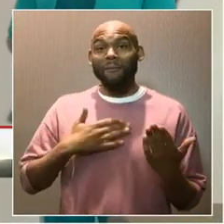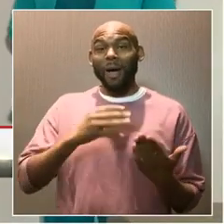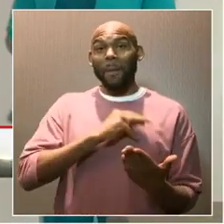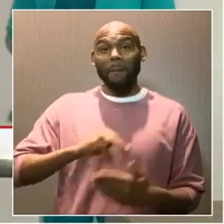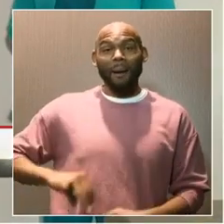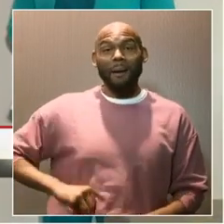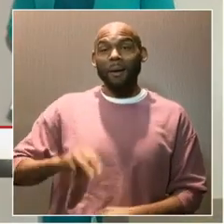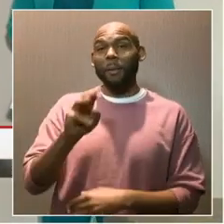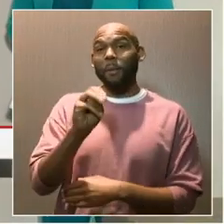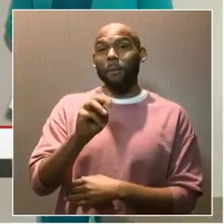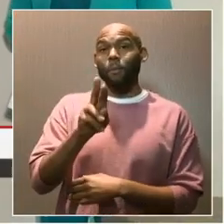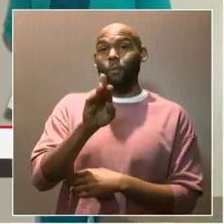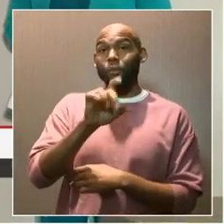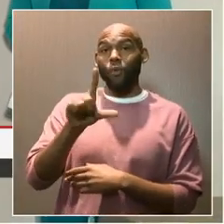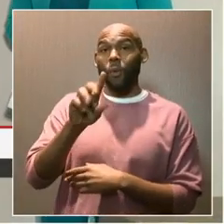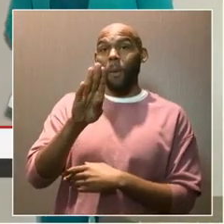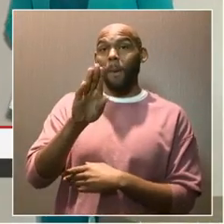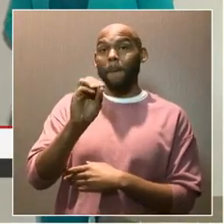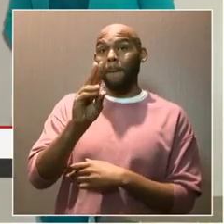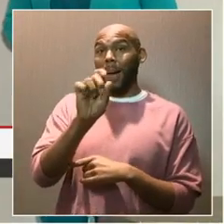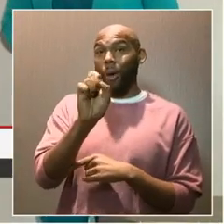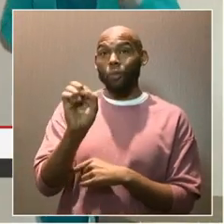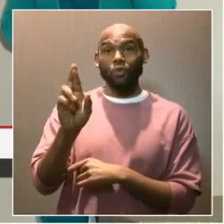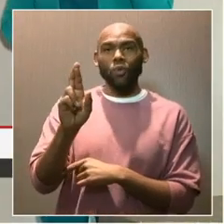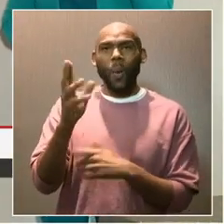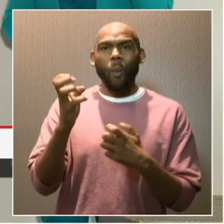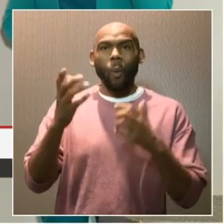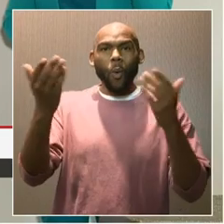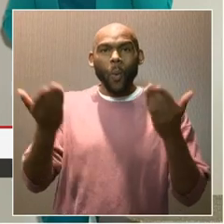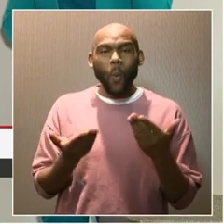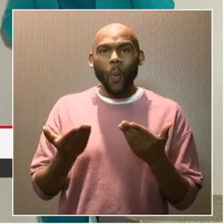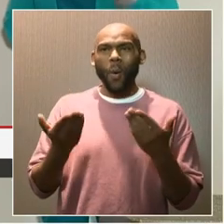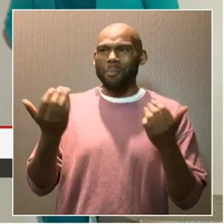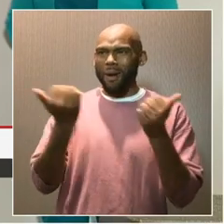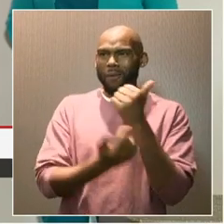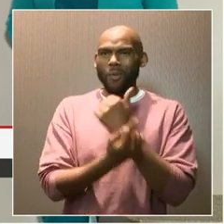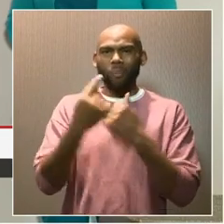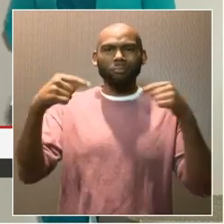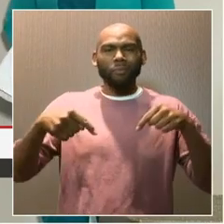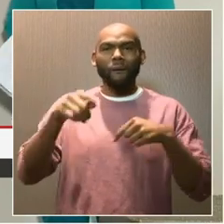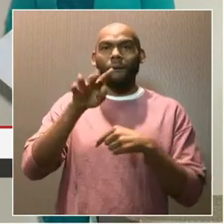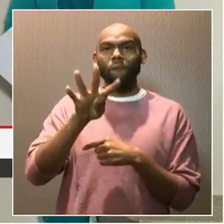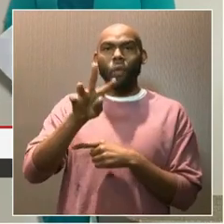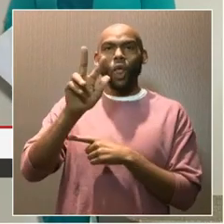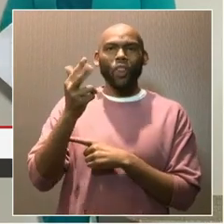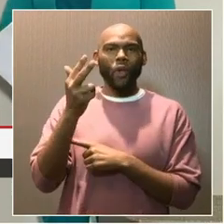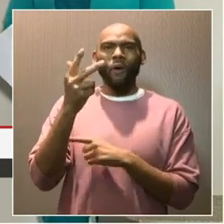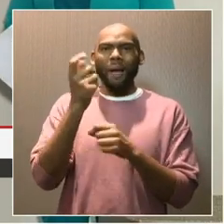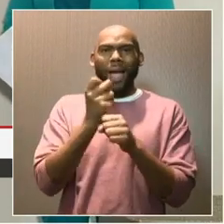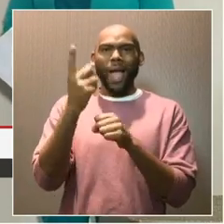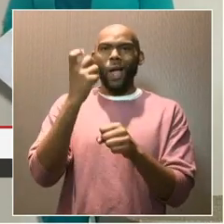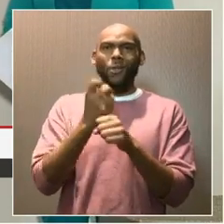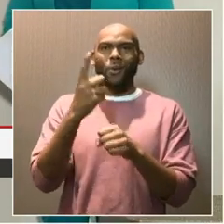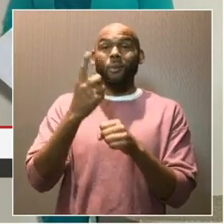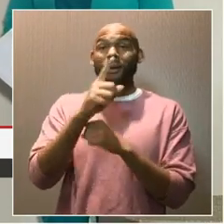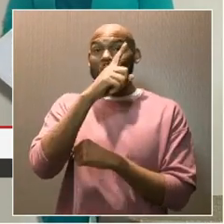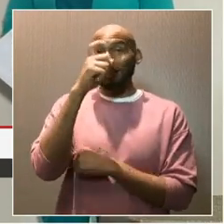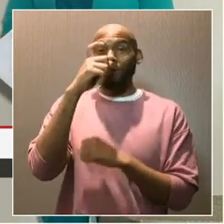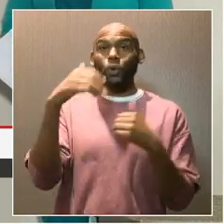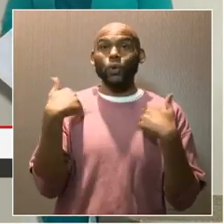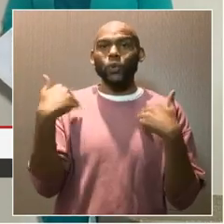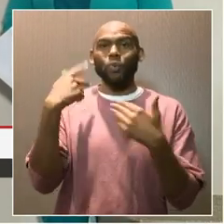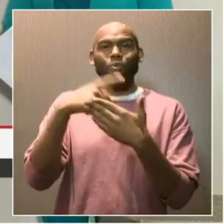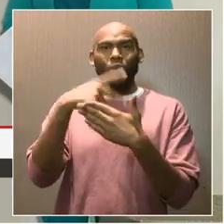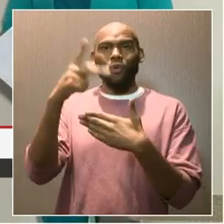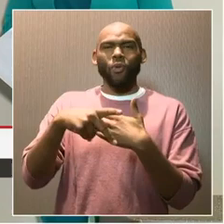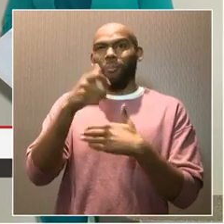Muriel Bowser, I want to welcome everyone to the 43rd annual opening of the Merriam-Berry Summer Youth Employment